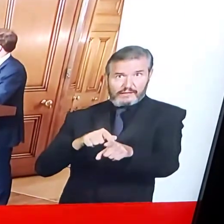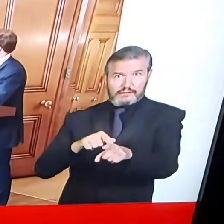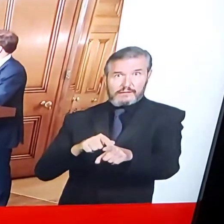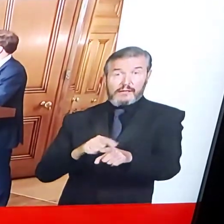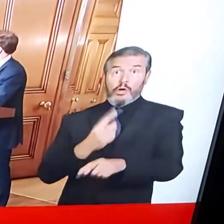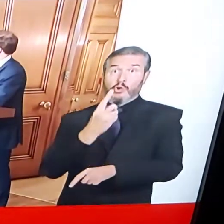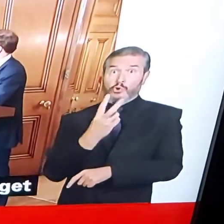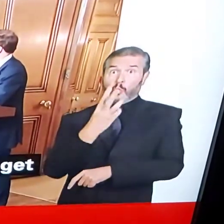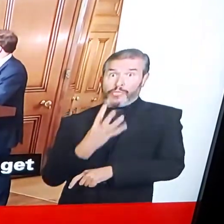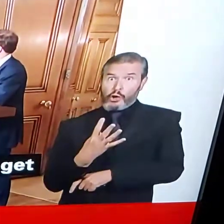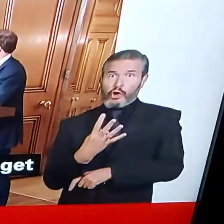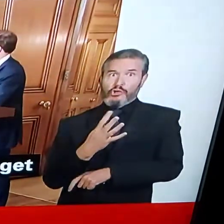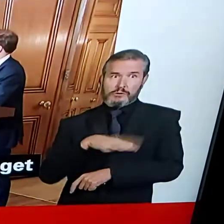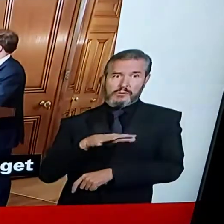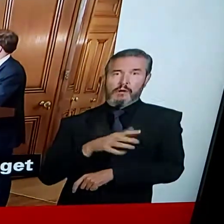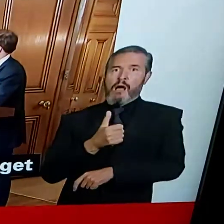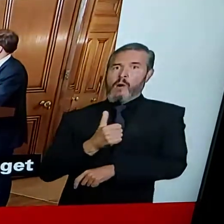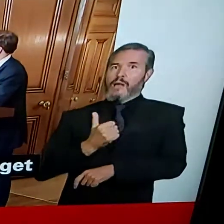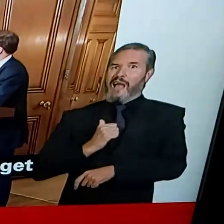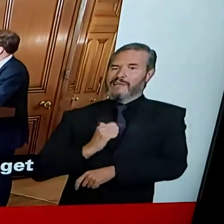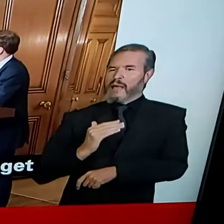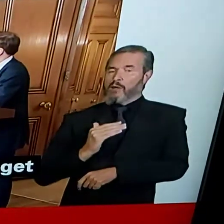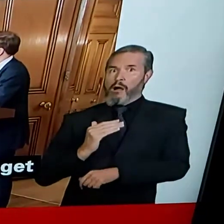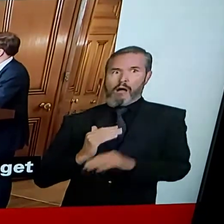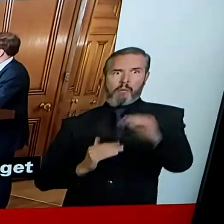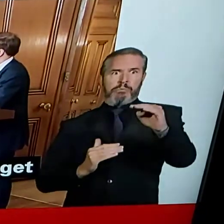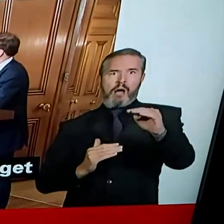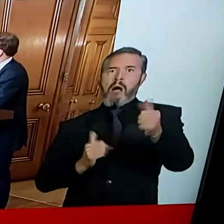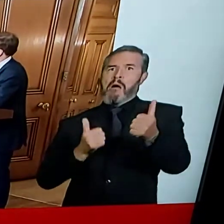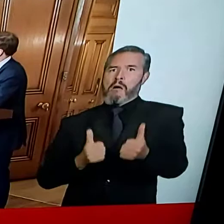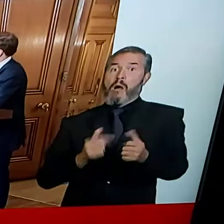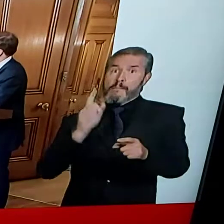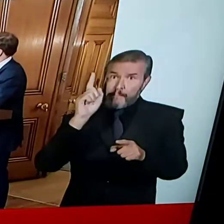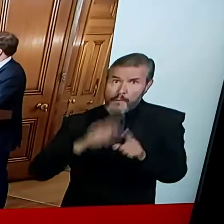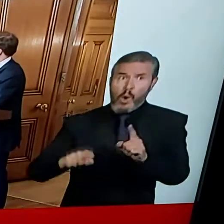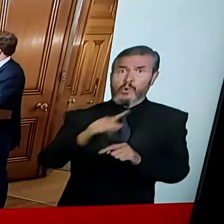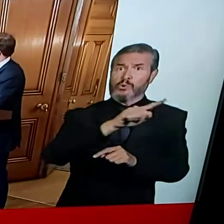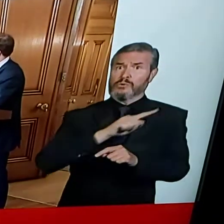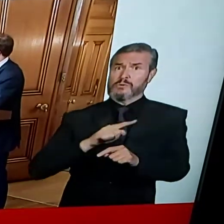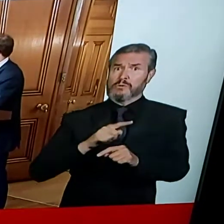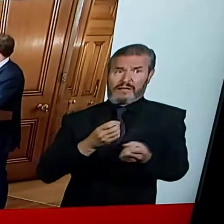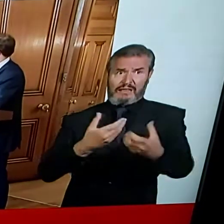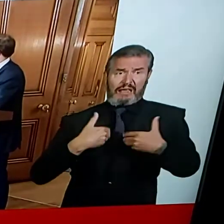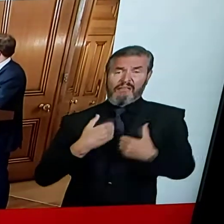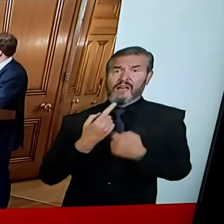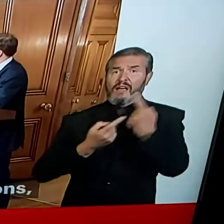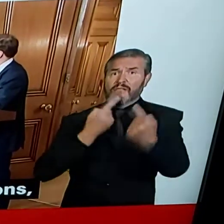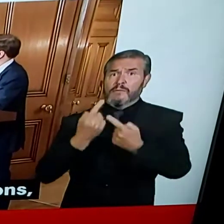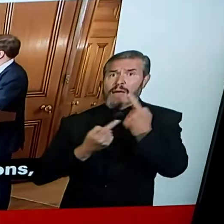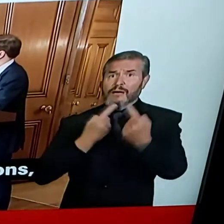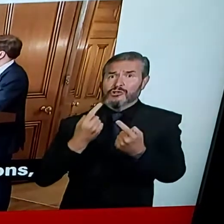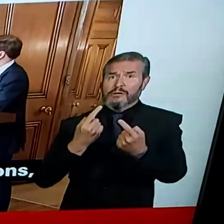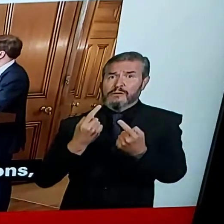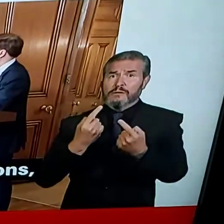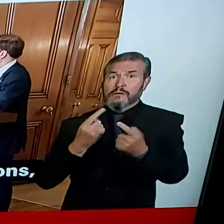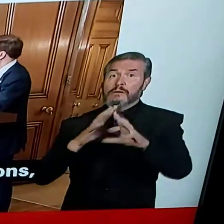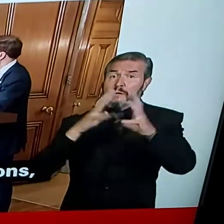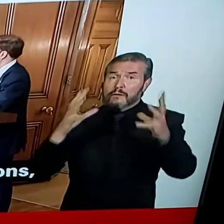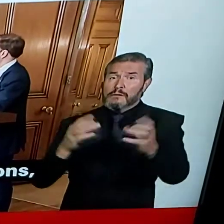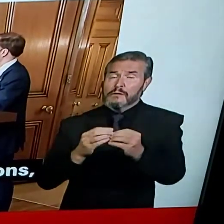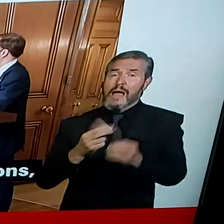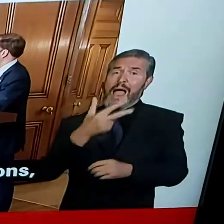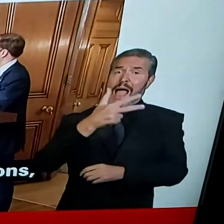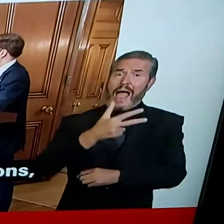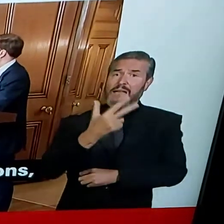It would have made it much, much easier for them to alert. Two metres remains the marker for now, but its possible